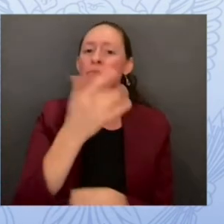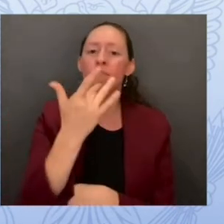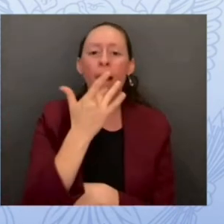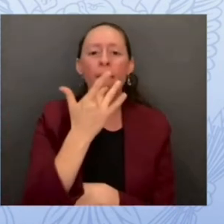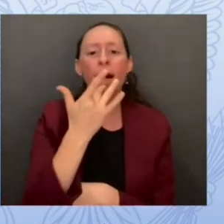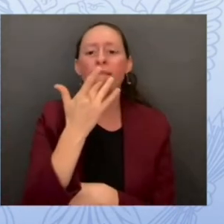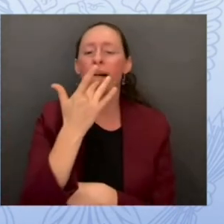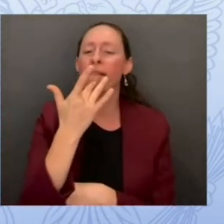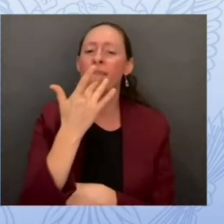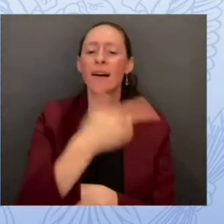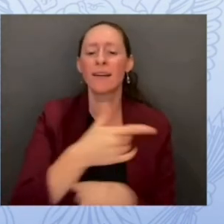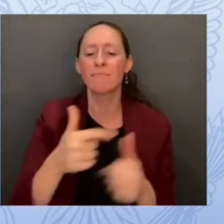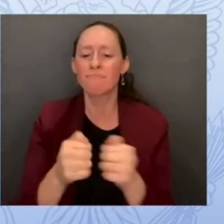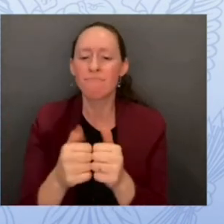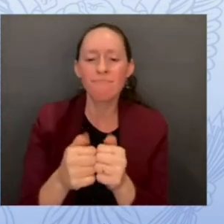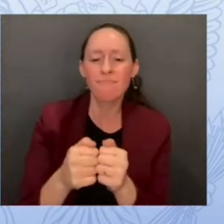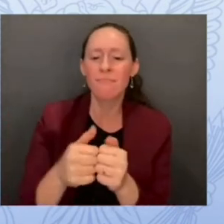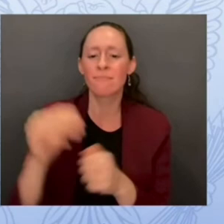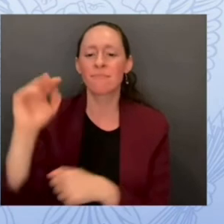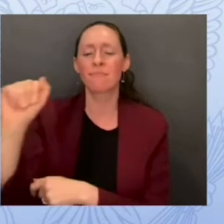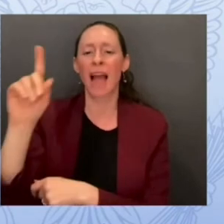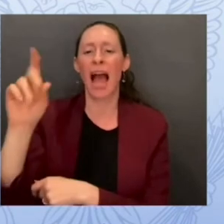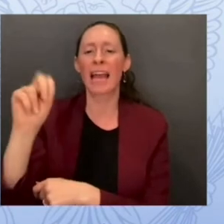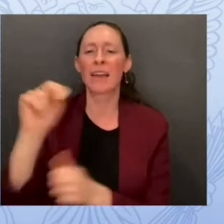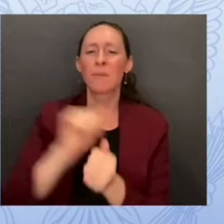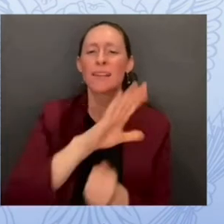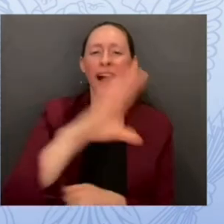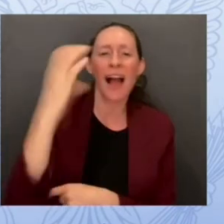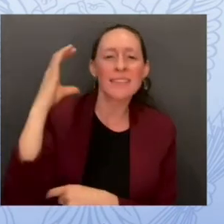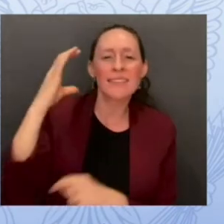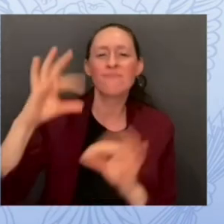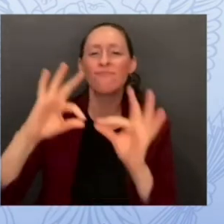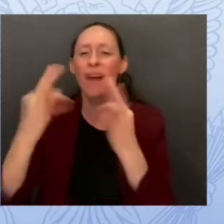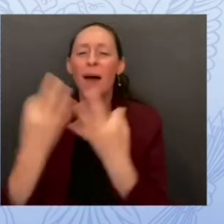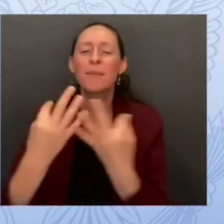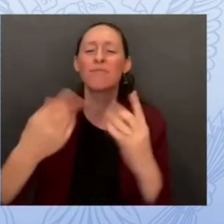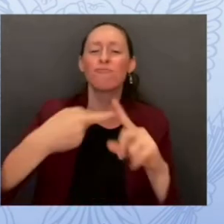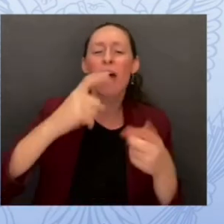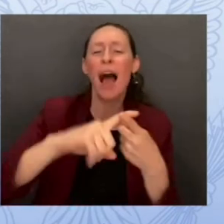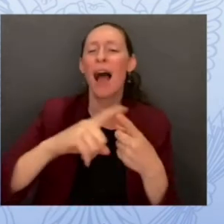was socializing with his family members and his friends. That was the socialization he was getting.